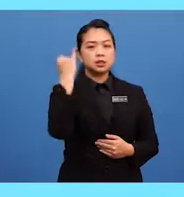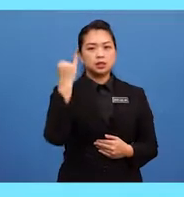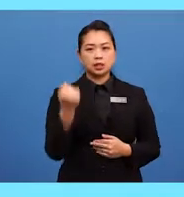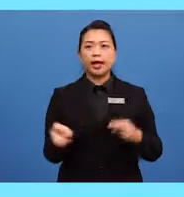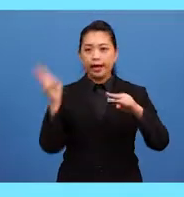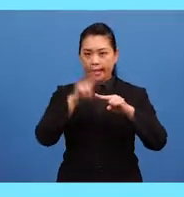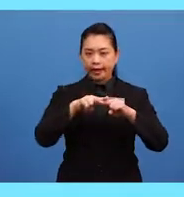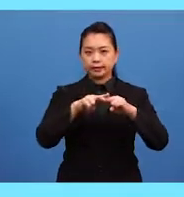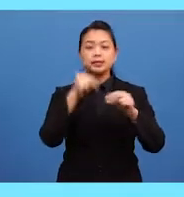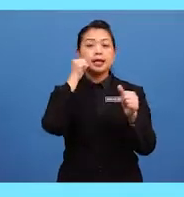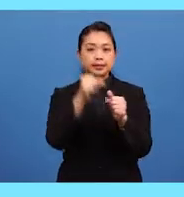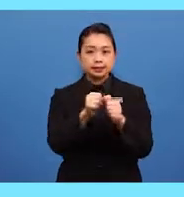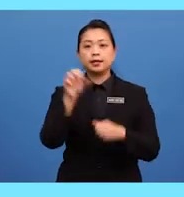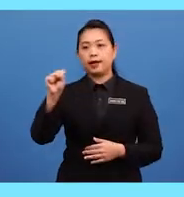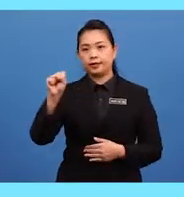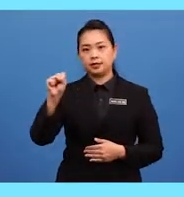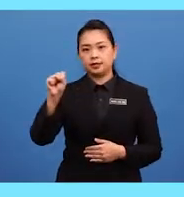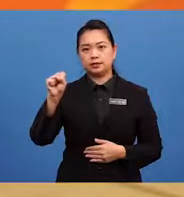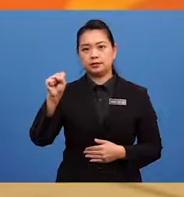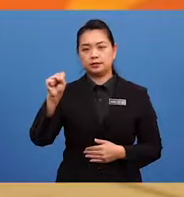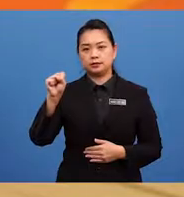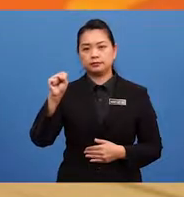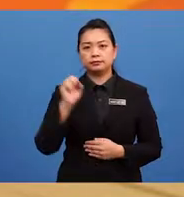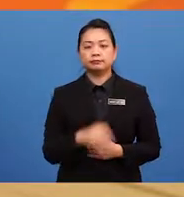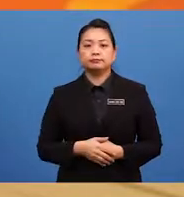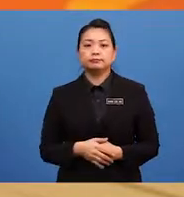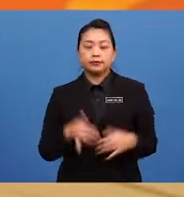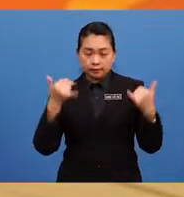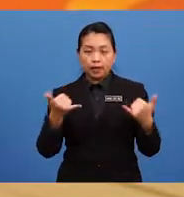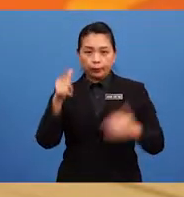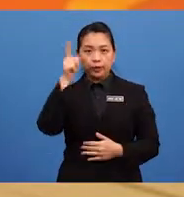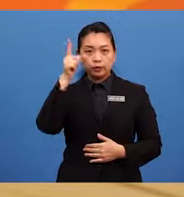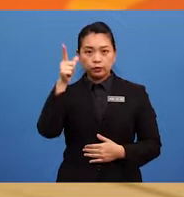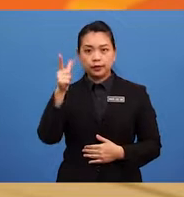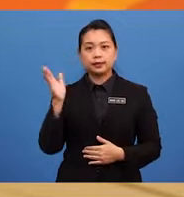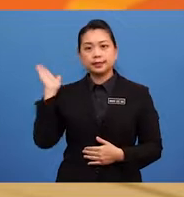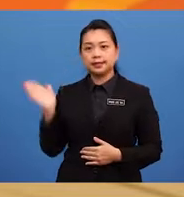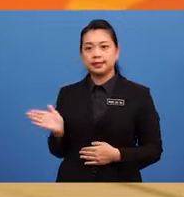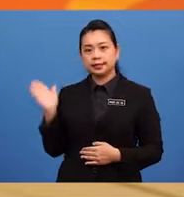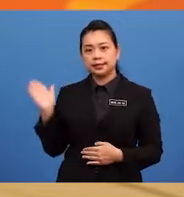the letter S. Let's have a look at this word.